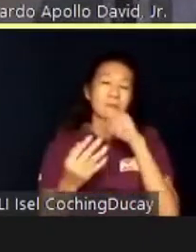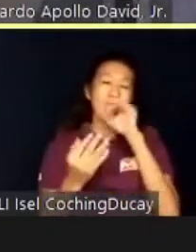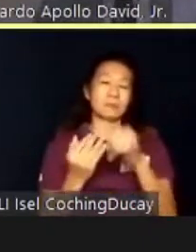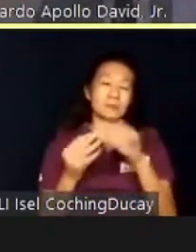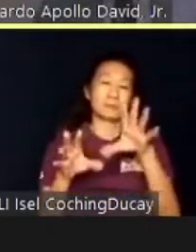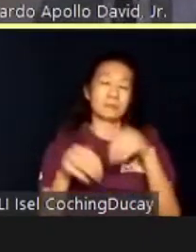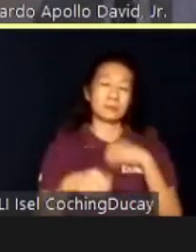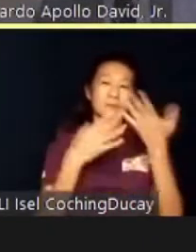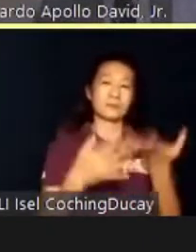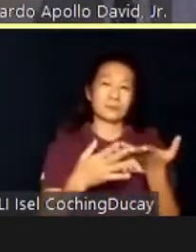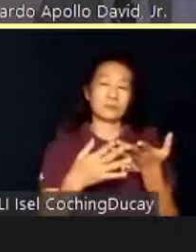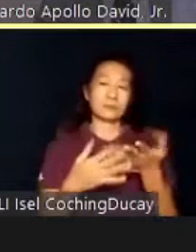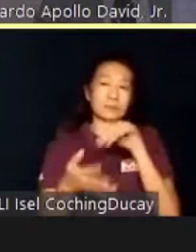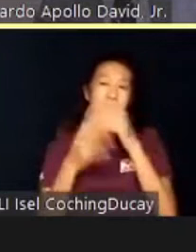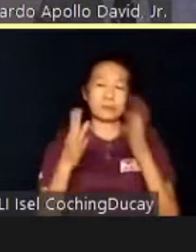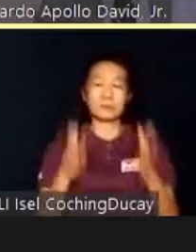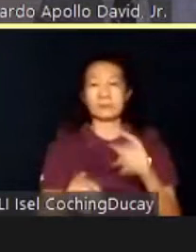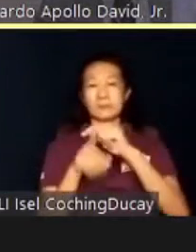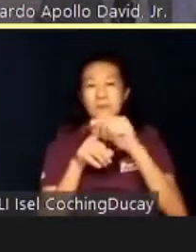given to the student trainees.